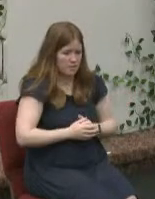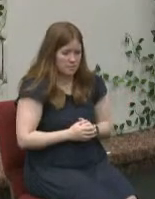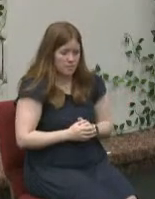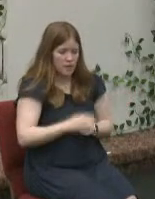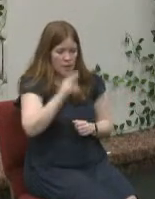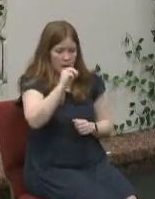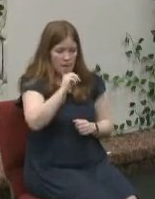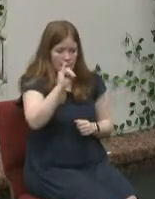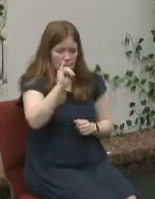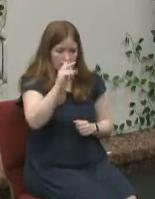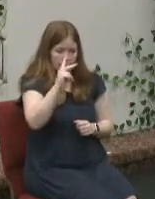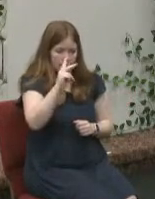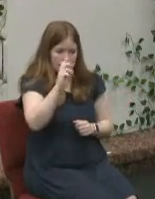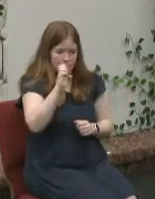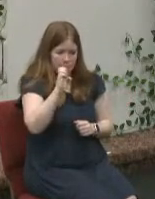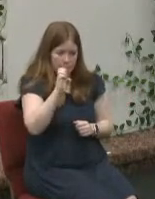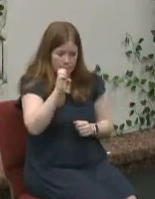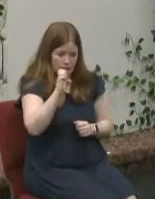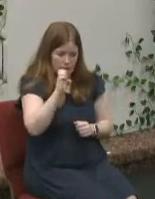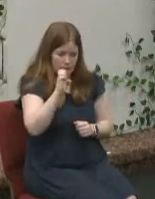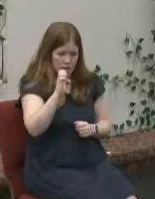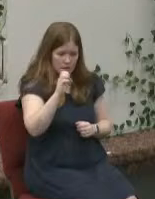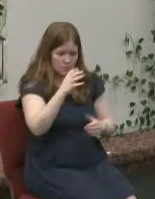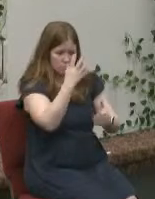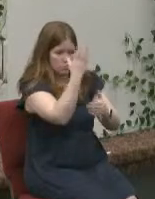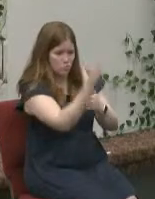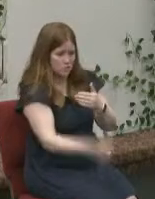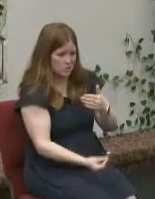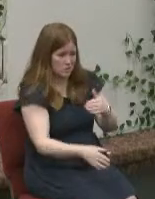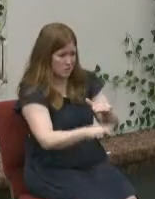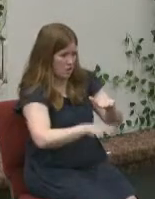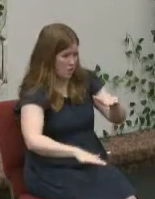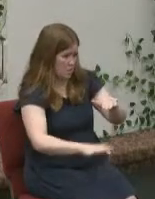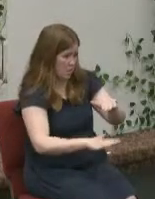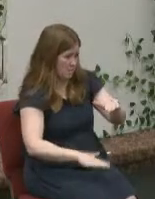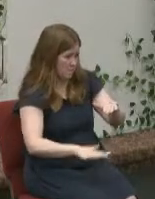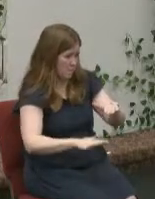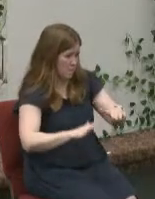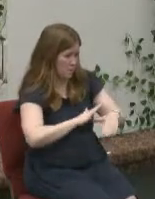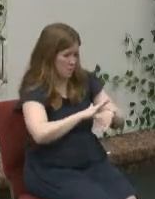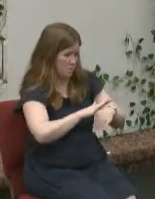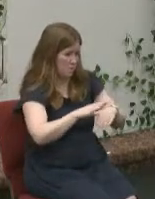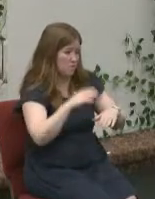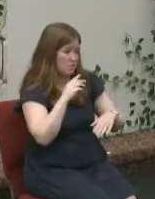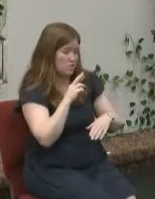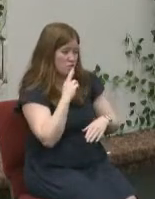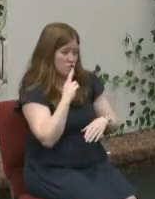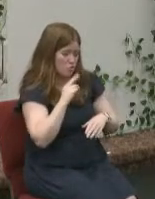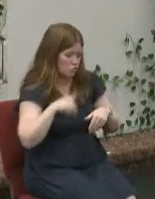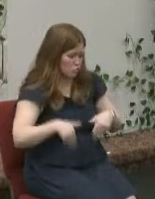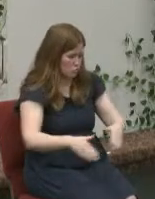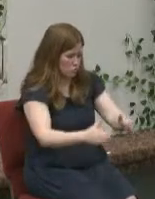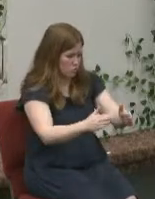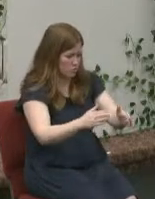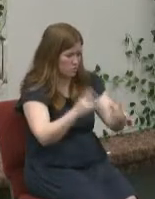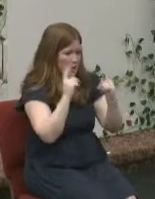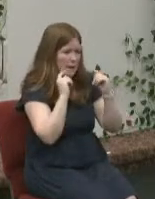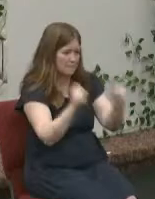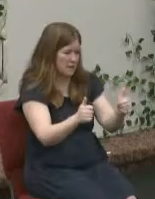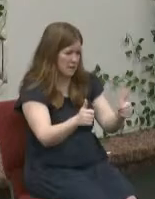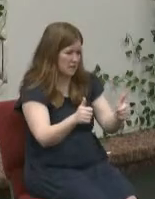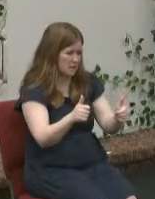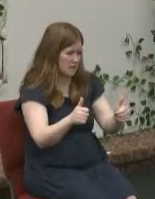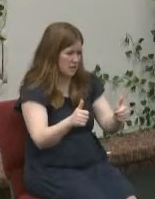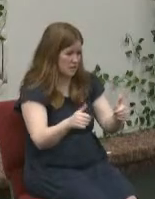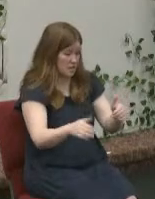mike armstrong was sucked down to the bottom of the entire river within instance he got